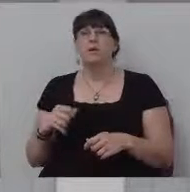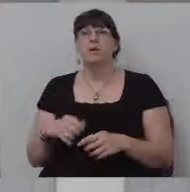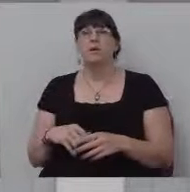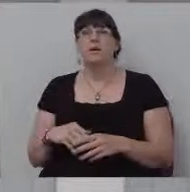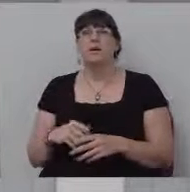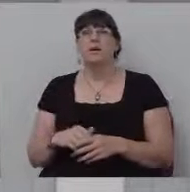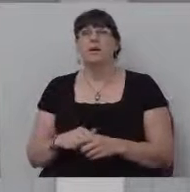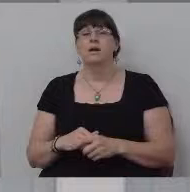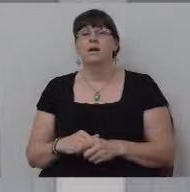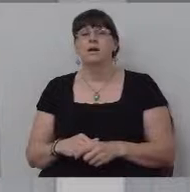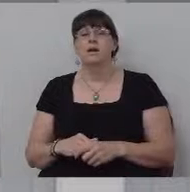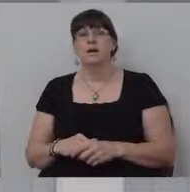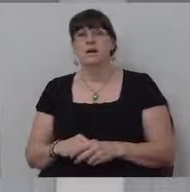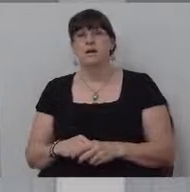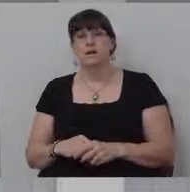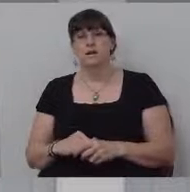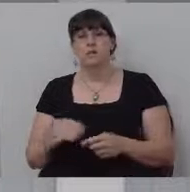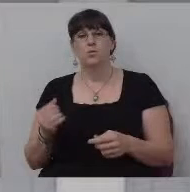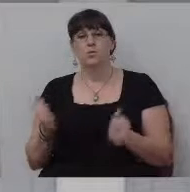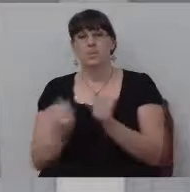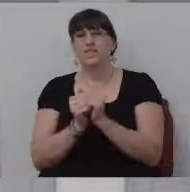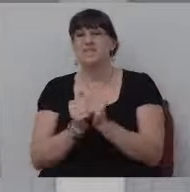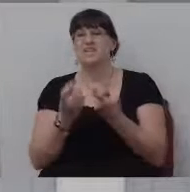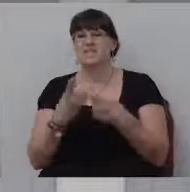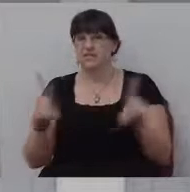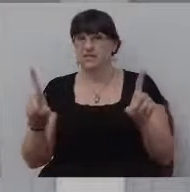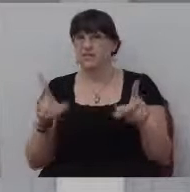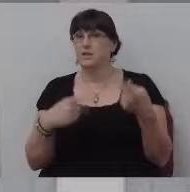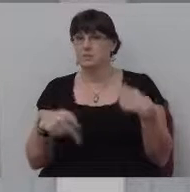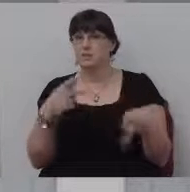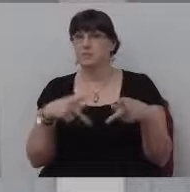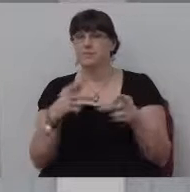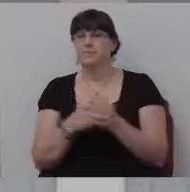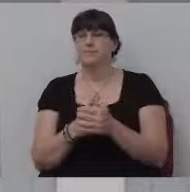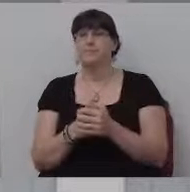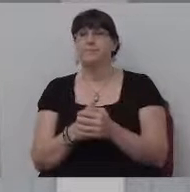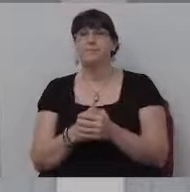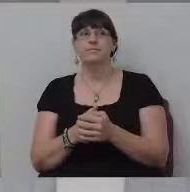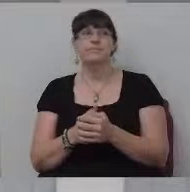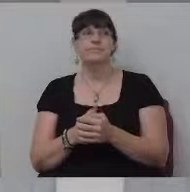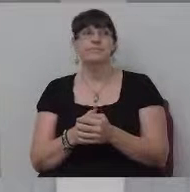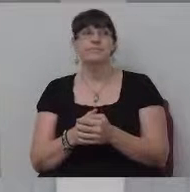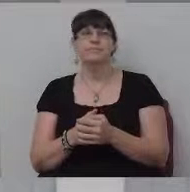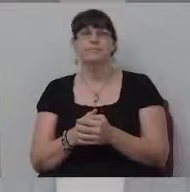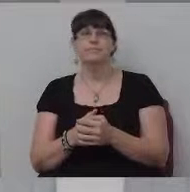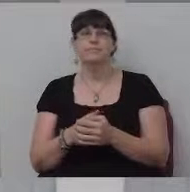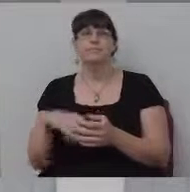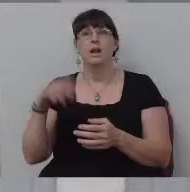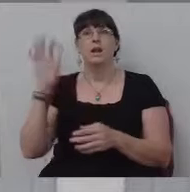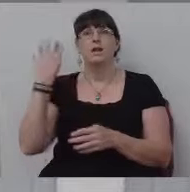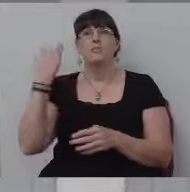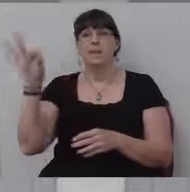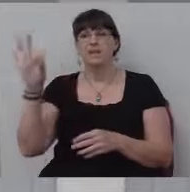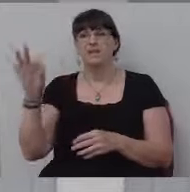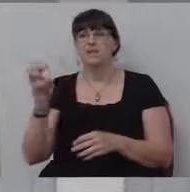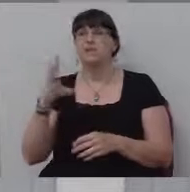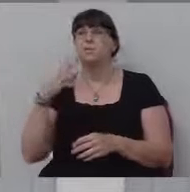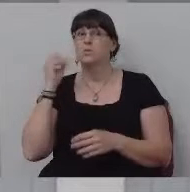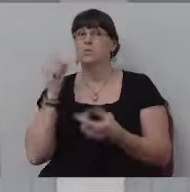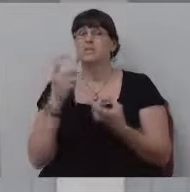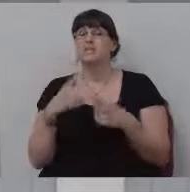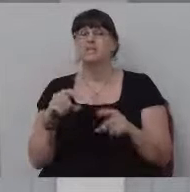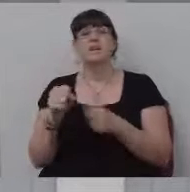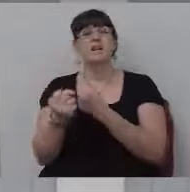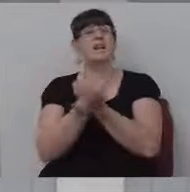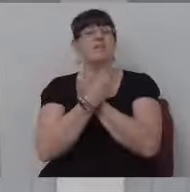these people were just a different type of people than I had ever been around before. pastor was a little bit different. I mean,